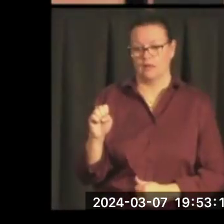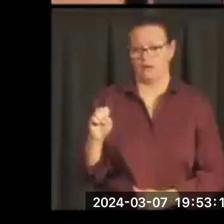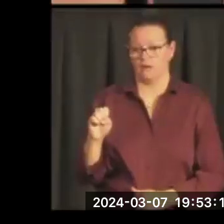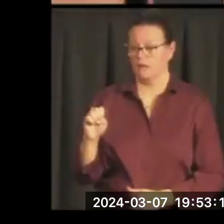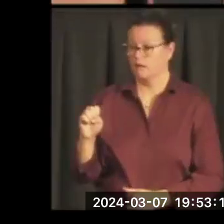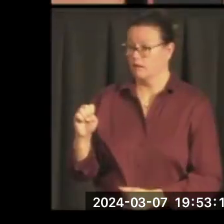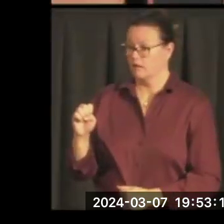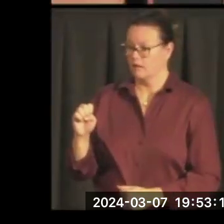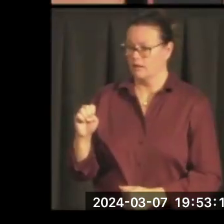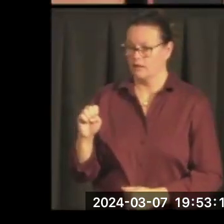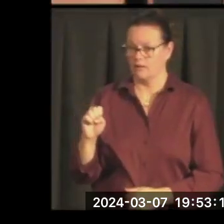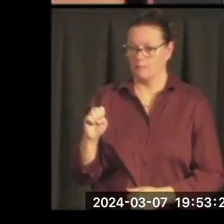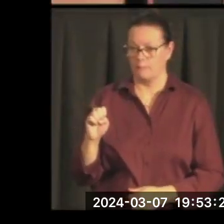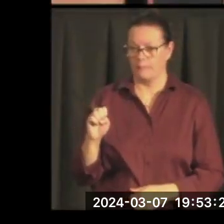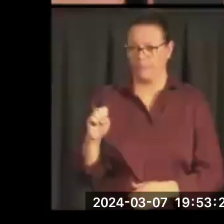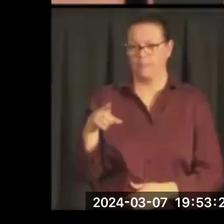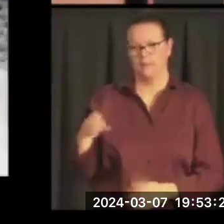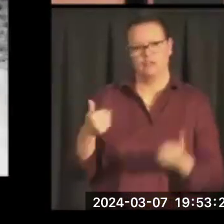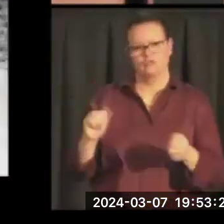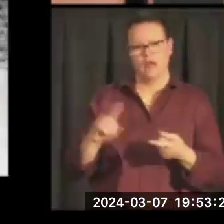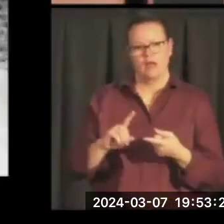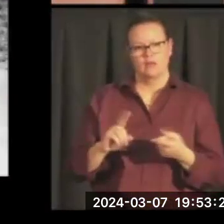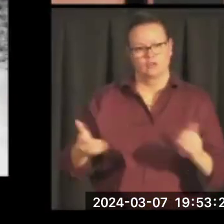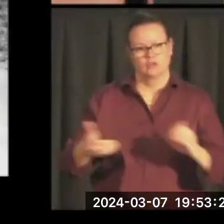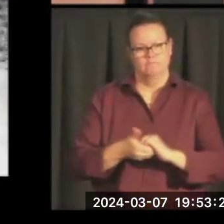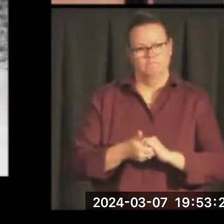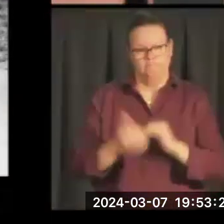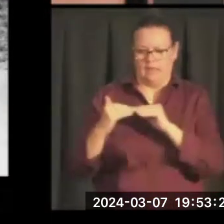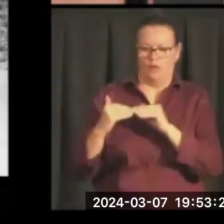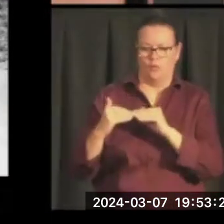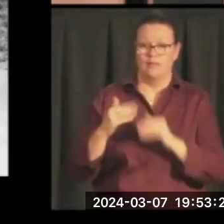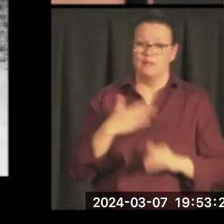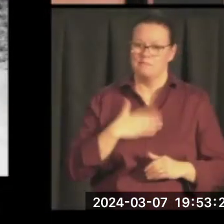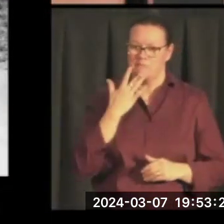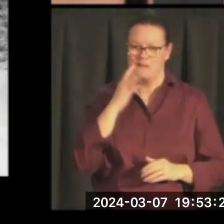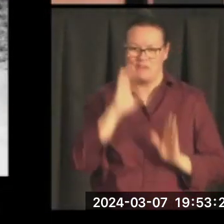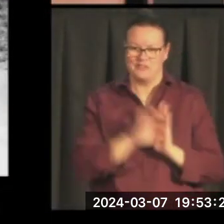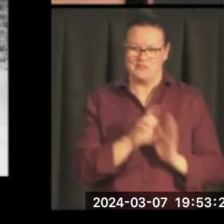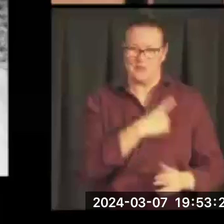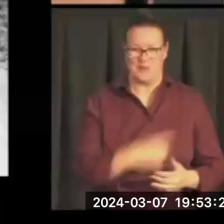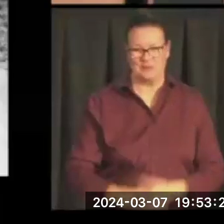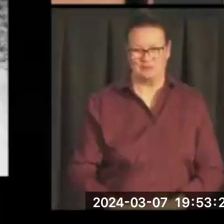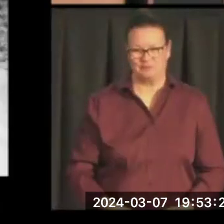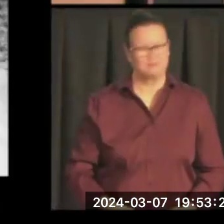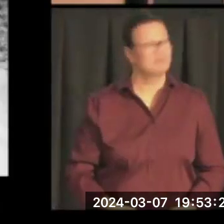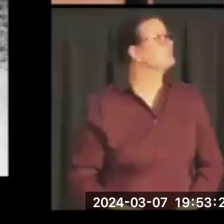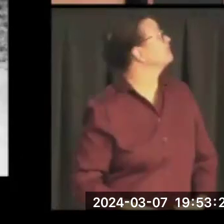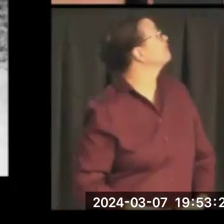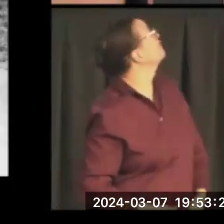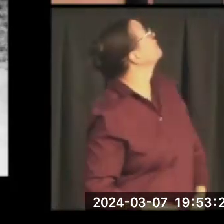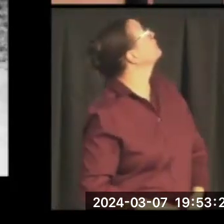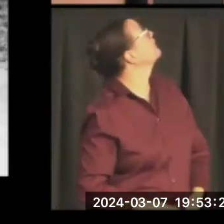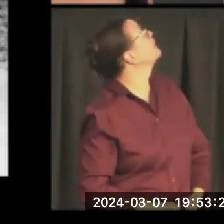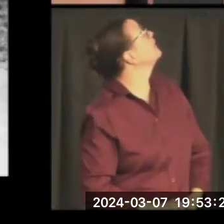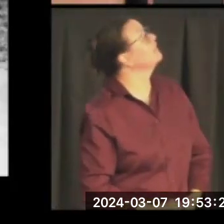to develop some sense of collegiality. In one of my favorite photos, here he's talking